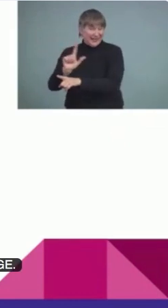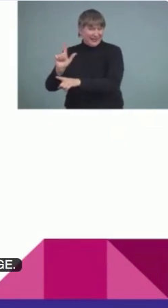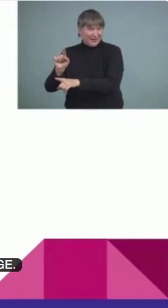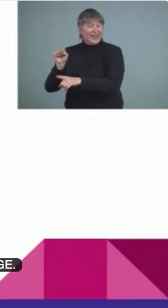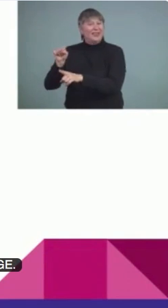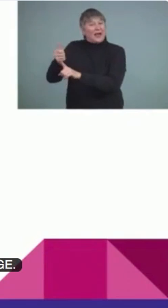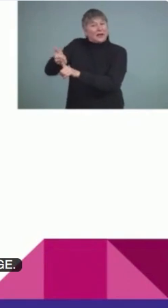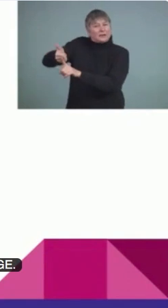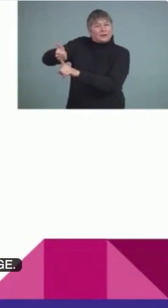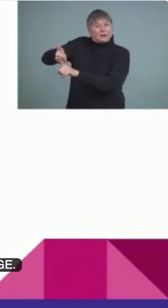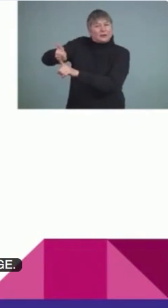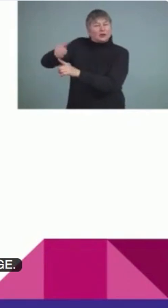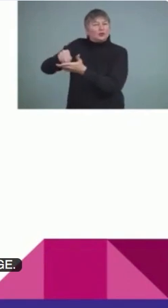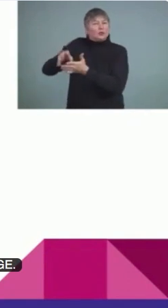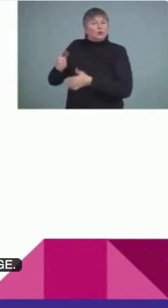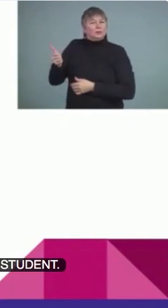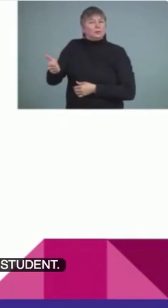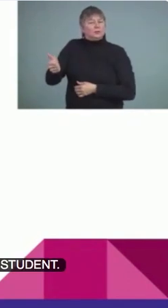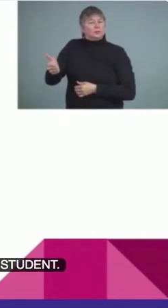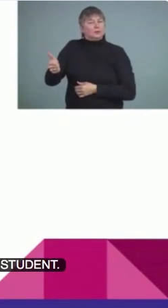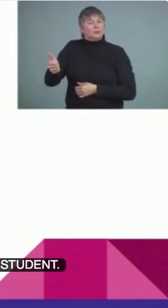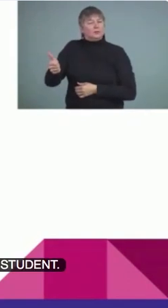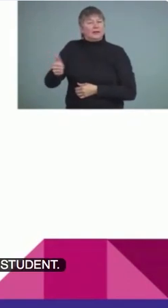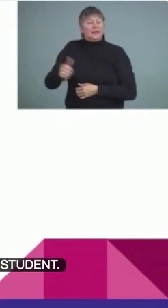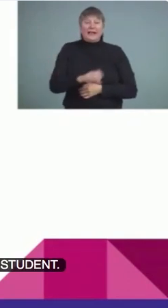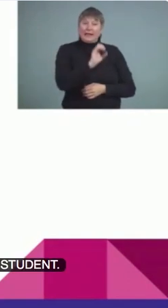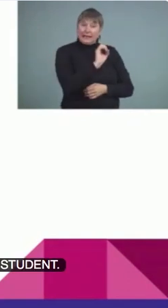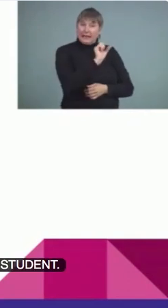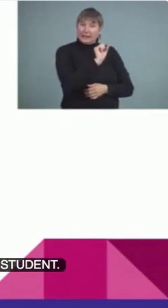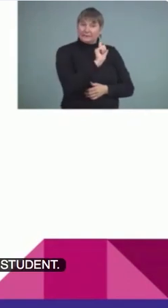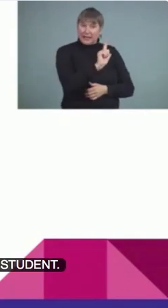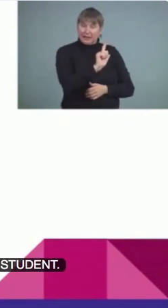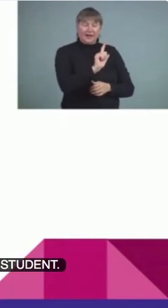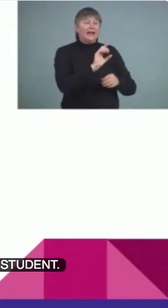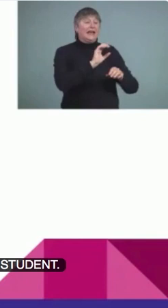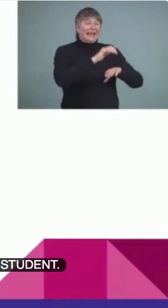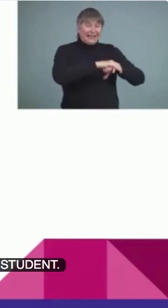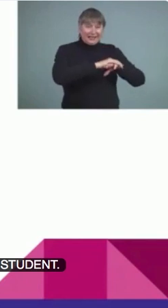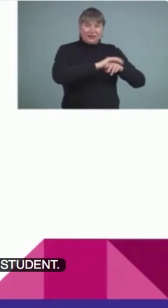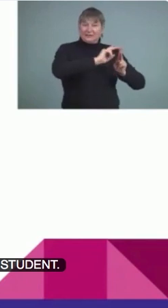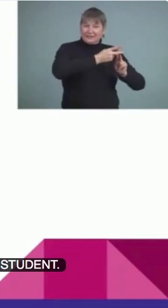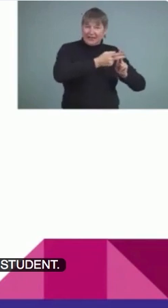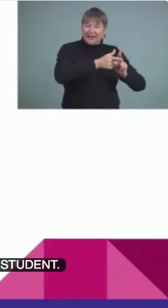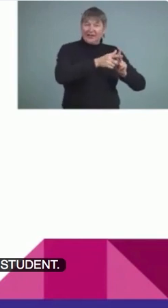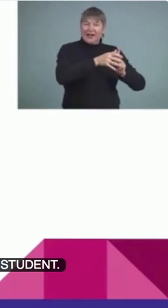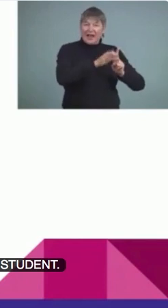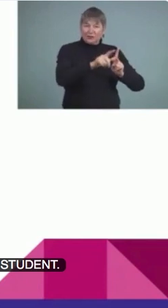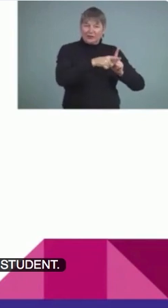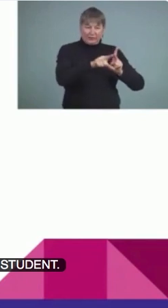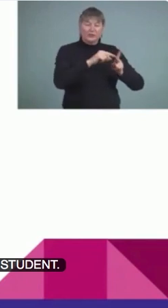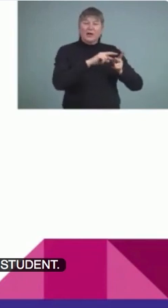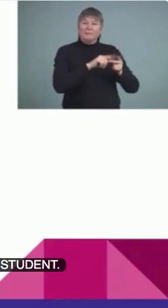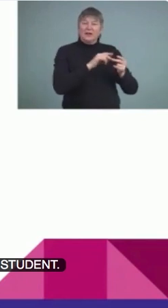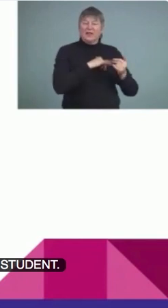student so when we refer to ESL English as a second language that is the methodology